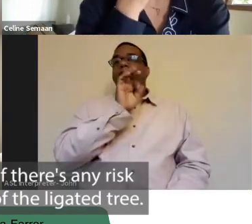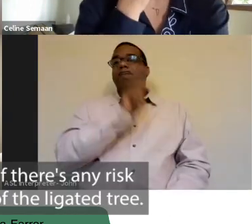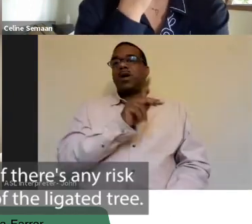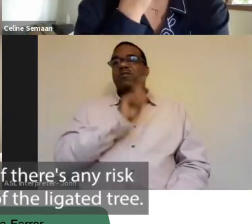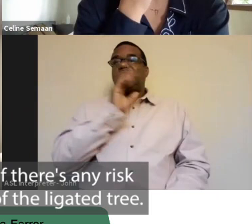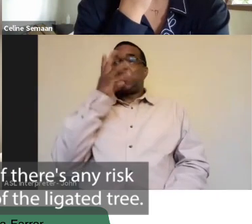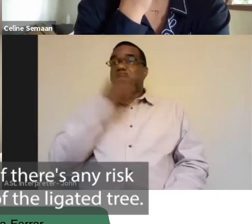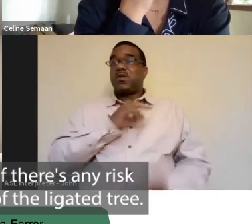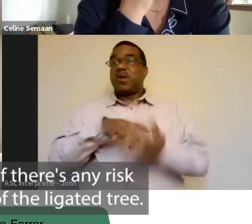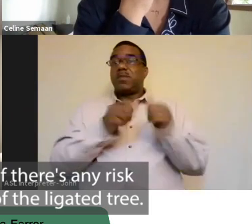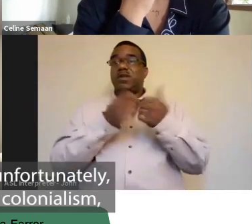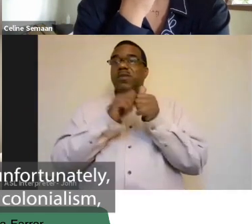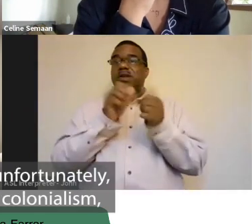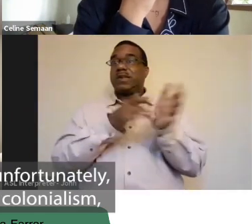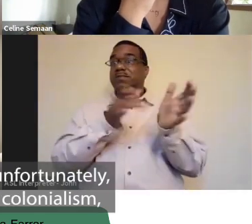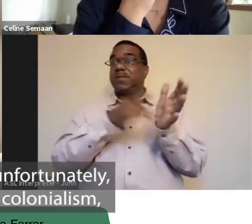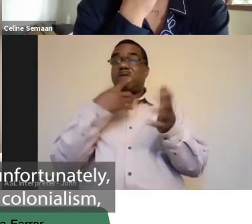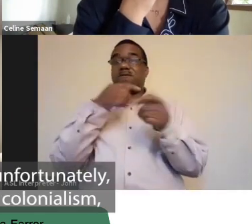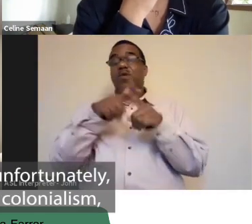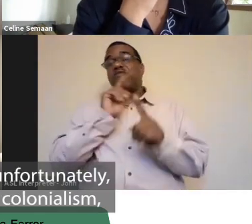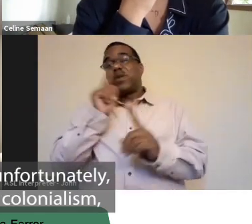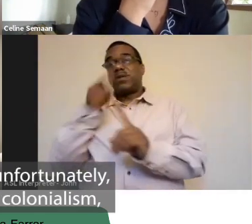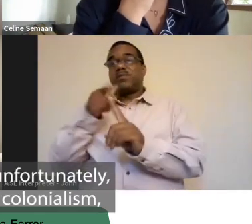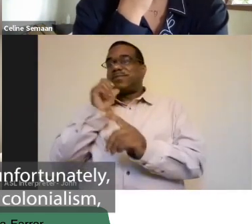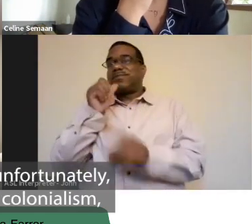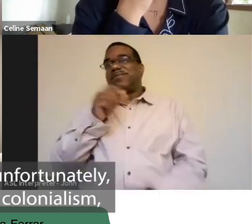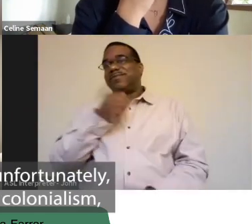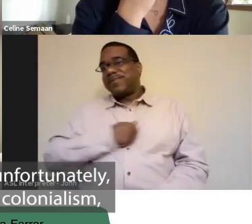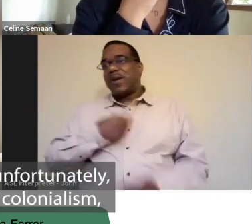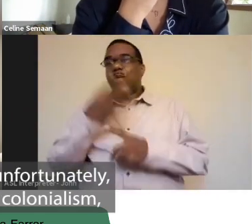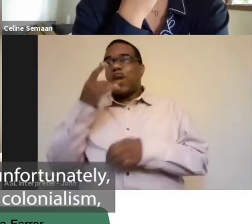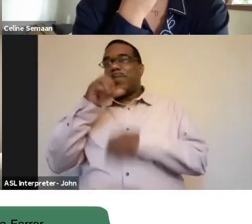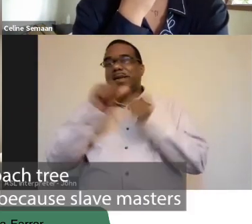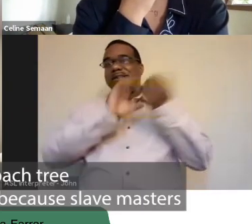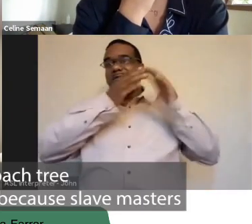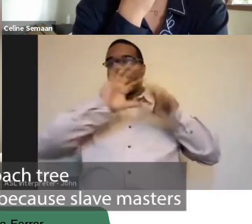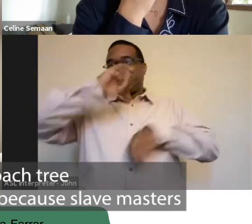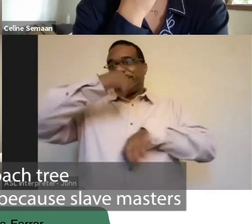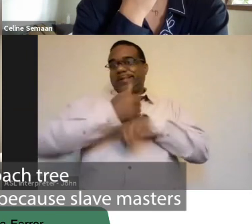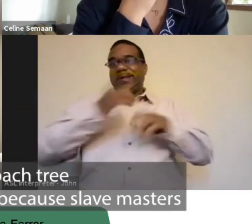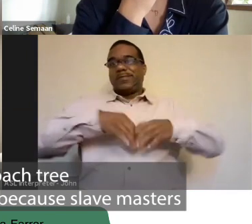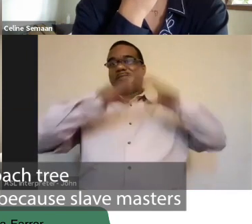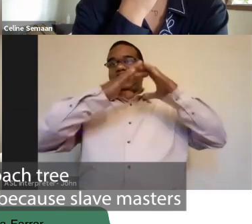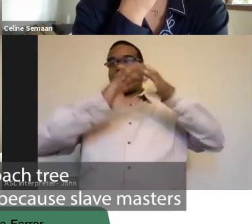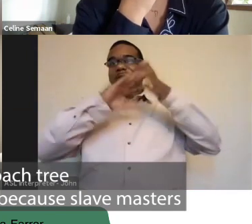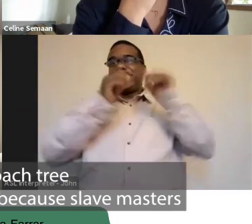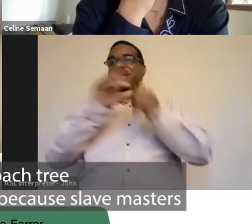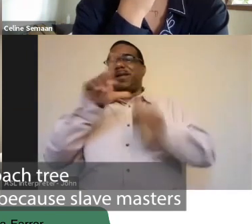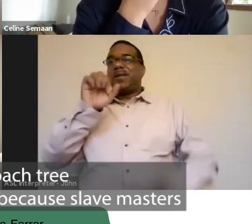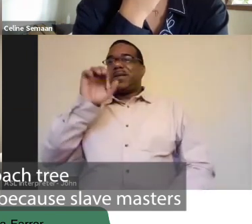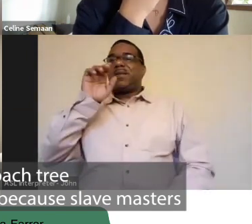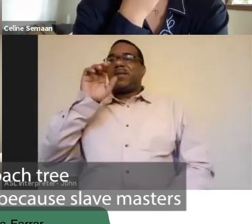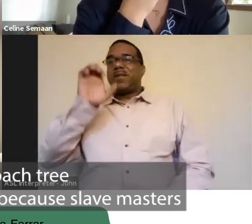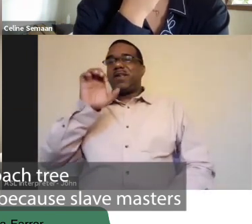risk of exploitation of the Lageda tree. So actually, unfortunately, because of colonialism, the lace bark tree almost went extinct